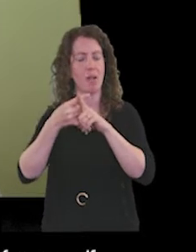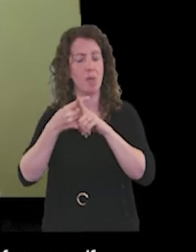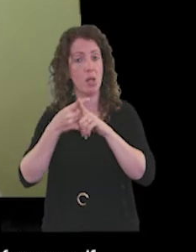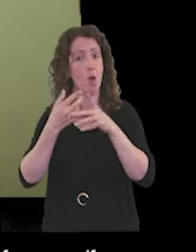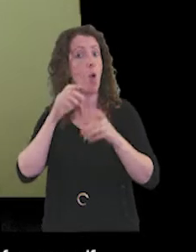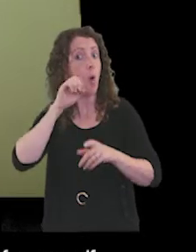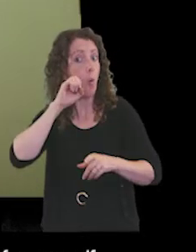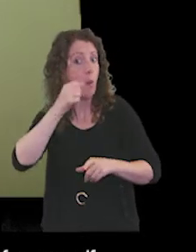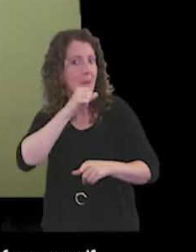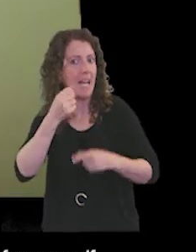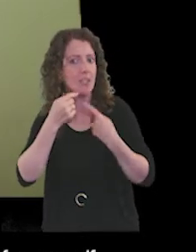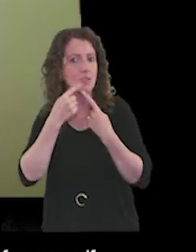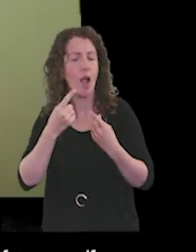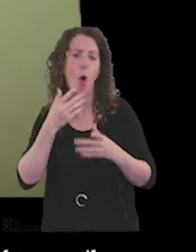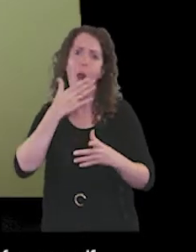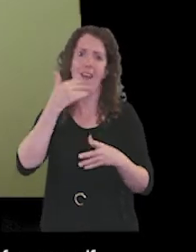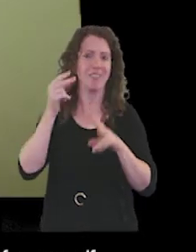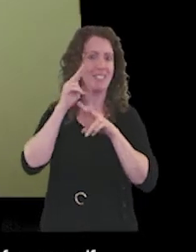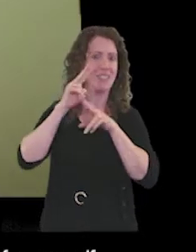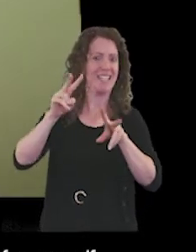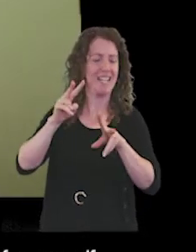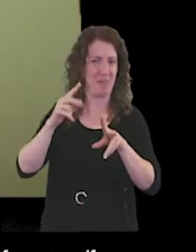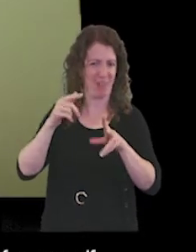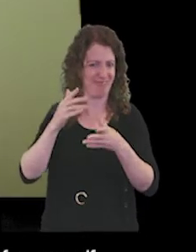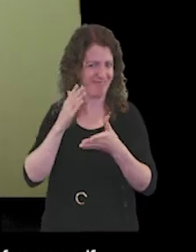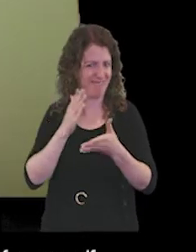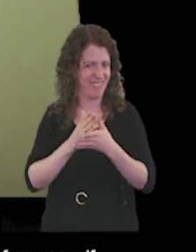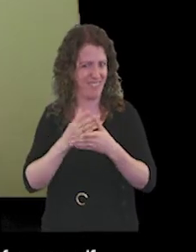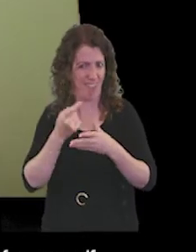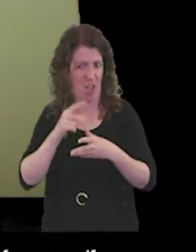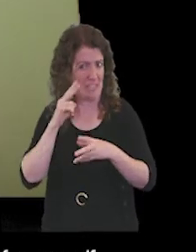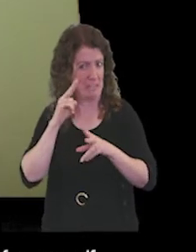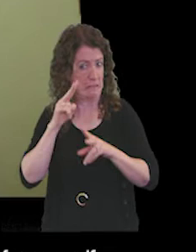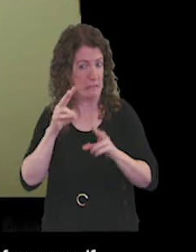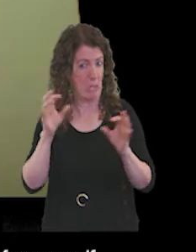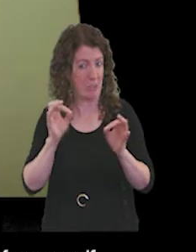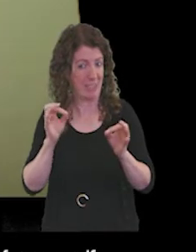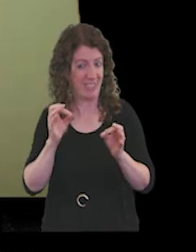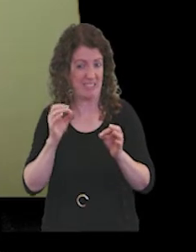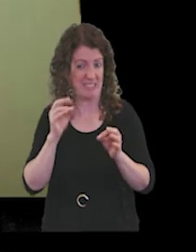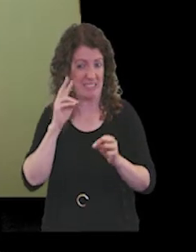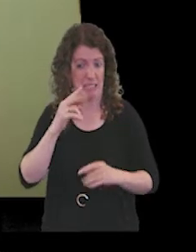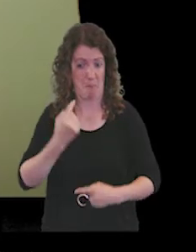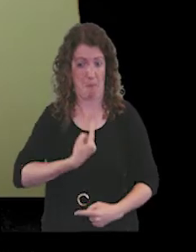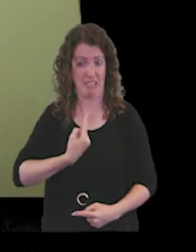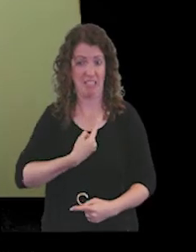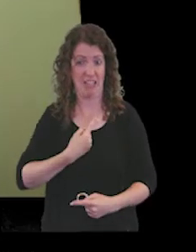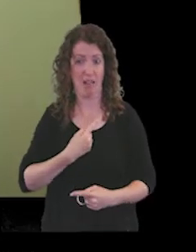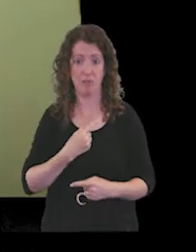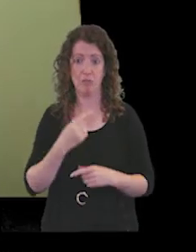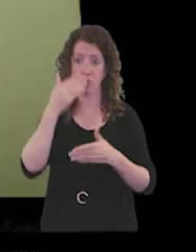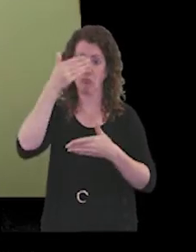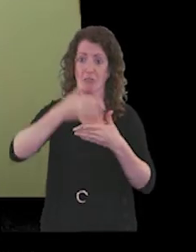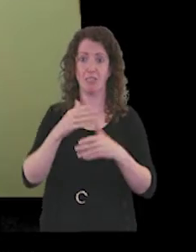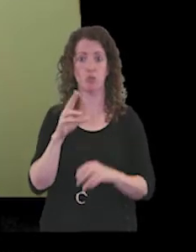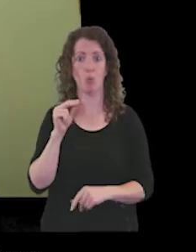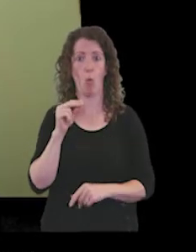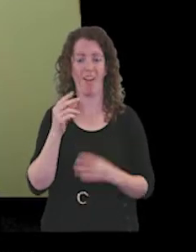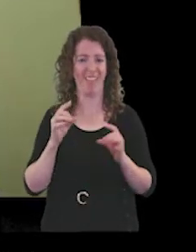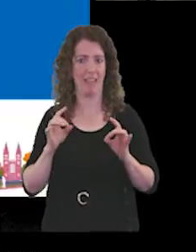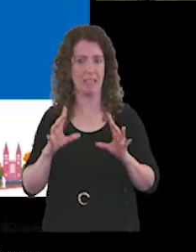all. And I can't see anybody apart from myself talking on screen, unfortunately. Hopefully this time next year it will all be over.